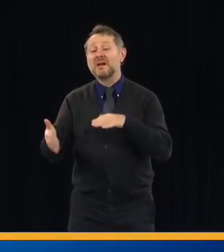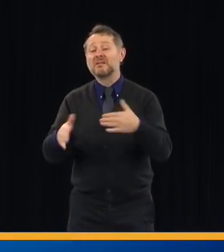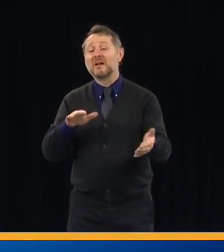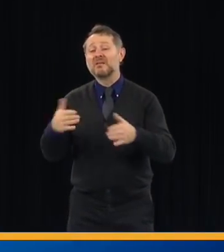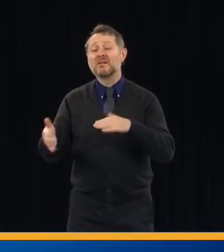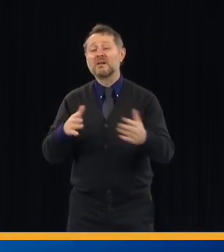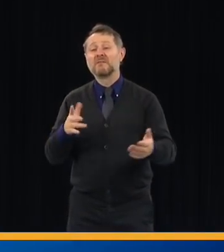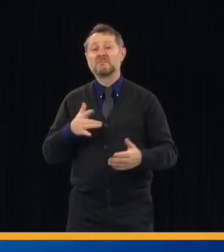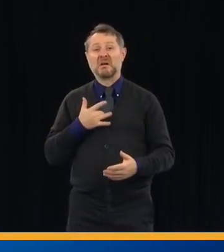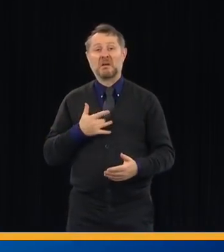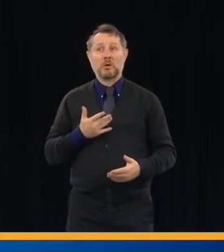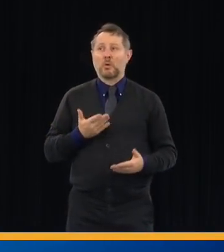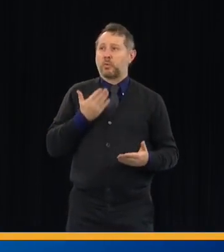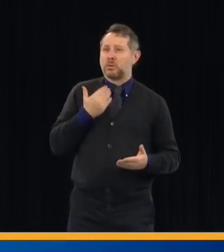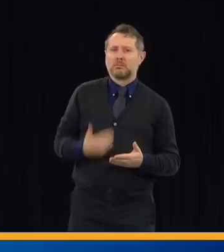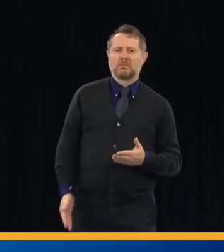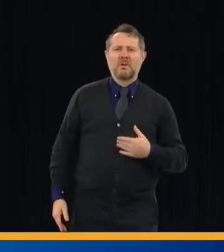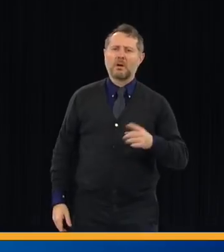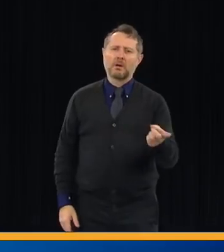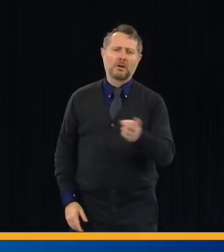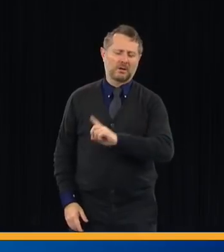Unfortunately, no.